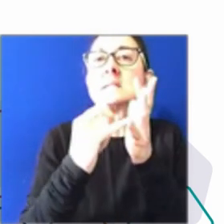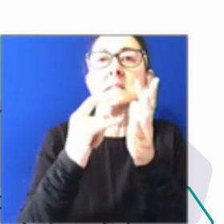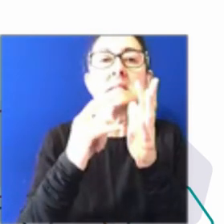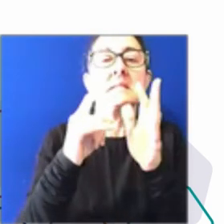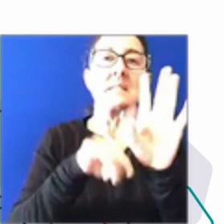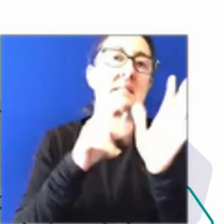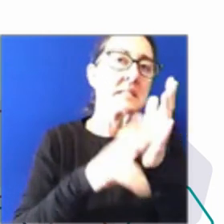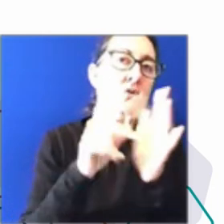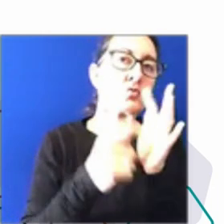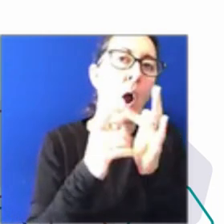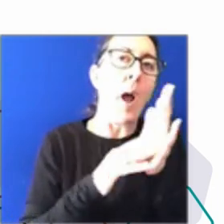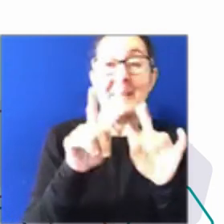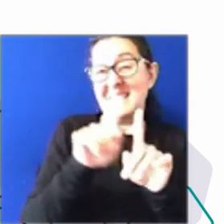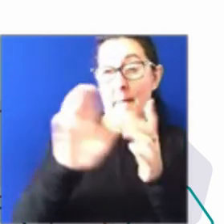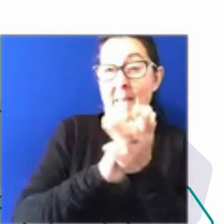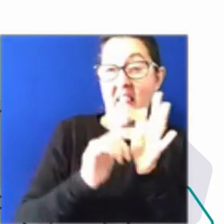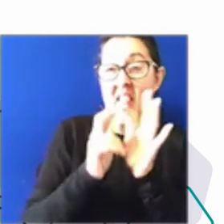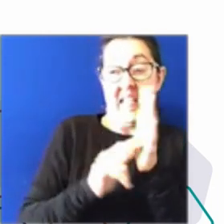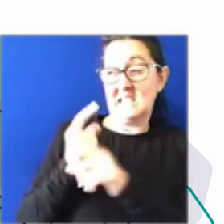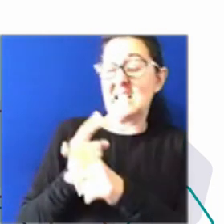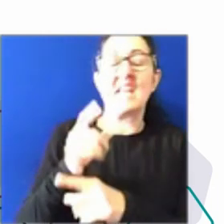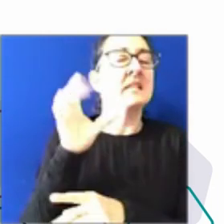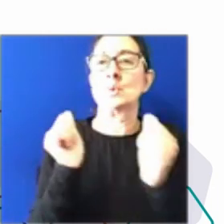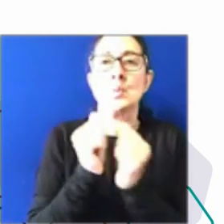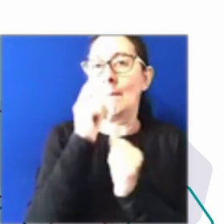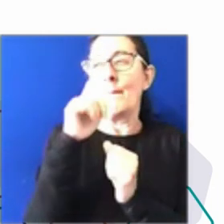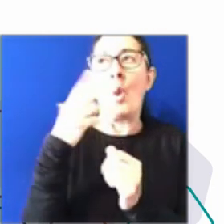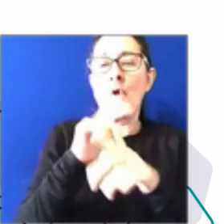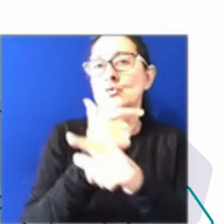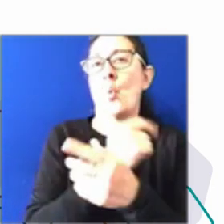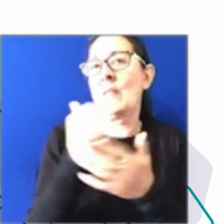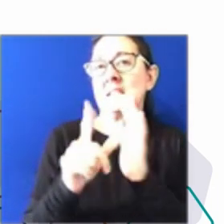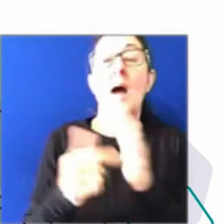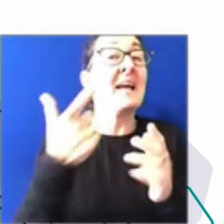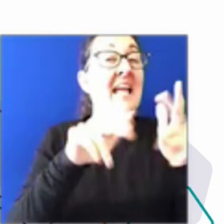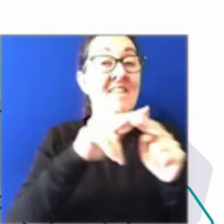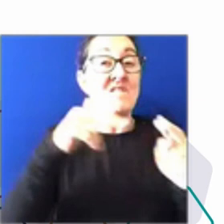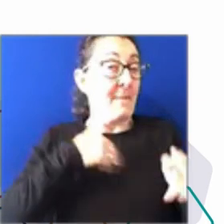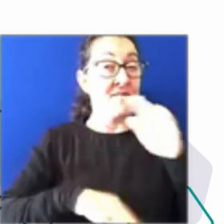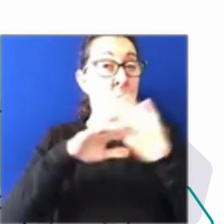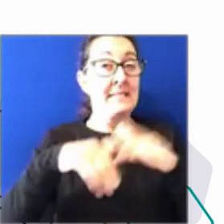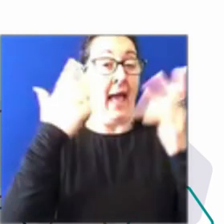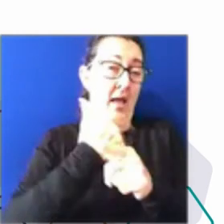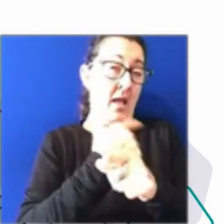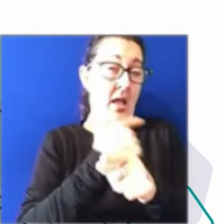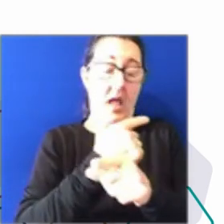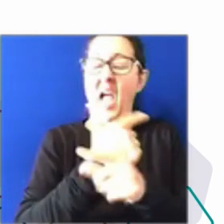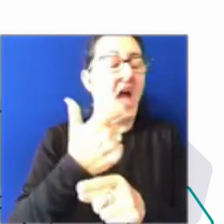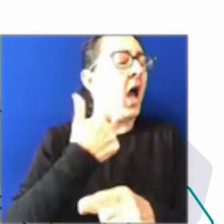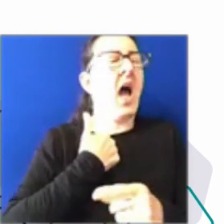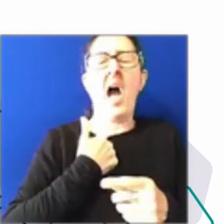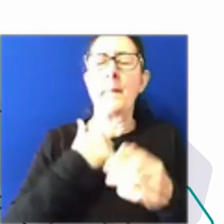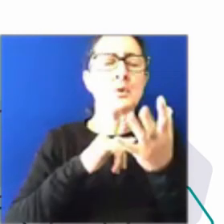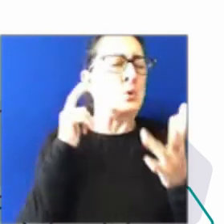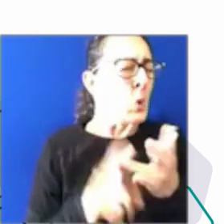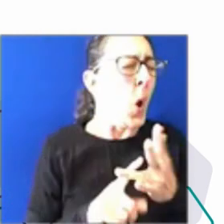suit everyone to be on the screen all the time. I get exhausted. If I do a full day like that, I am so tired by the end of the day. I don't want